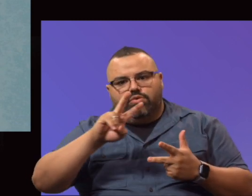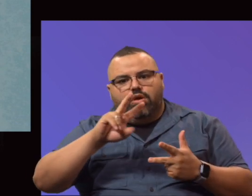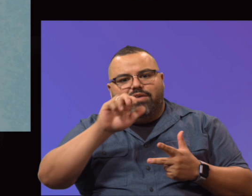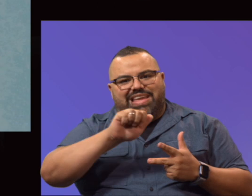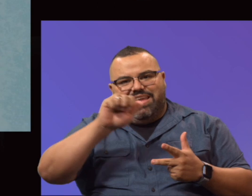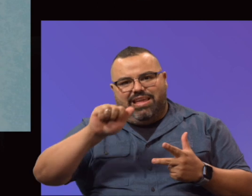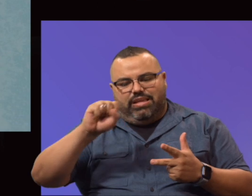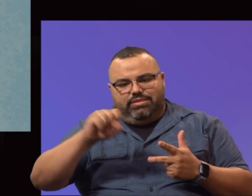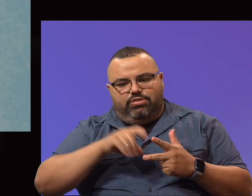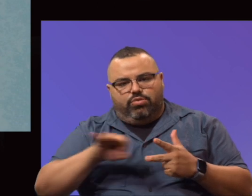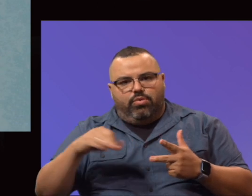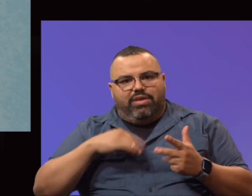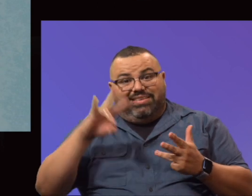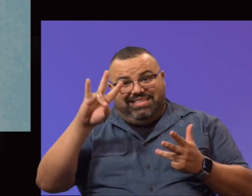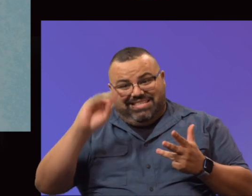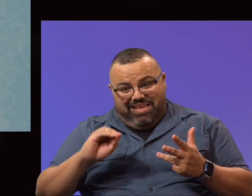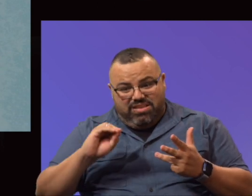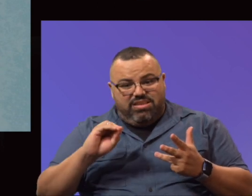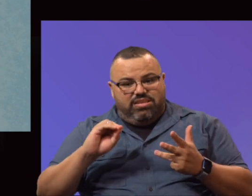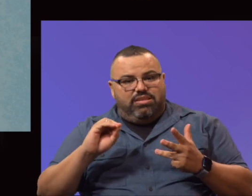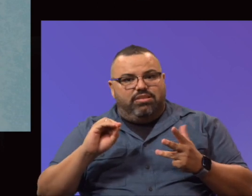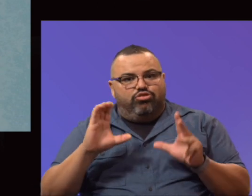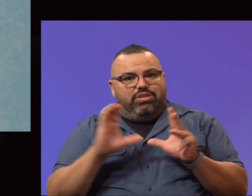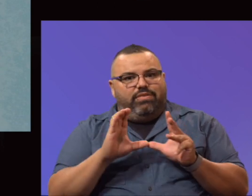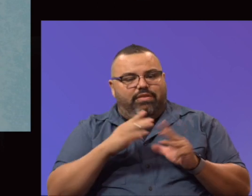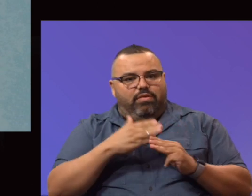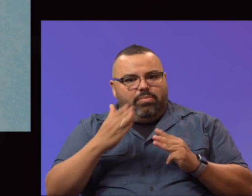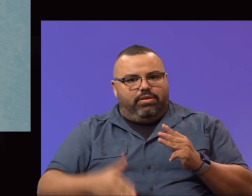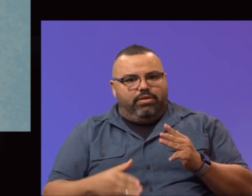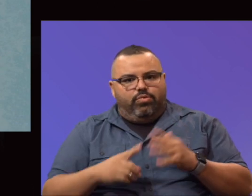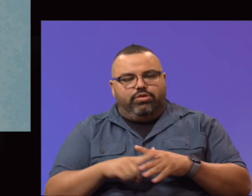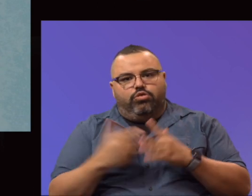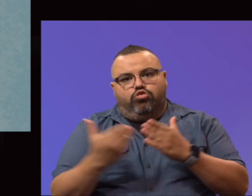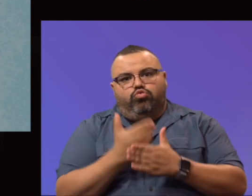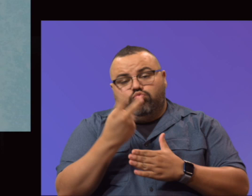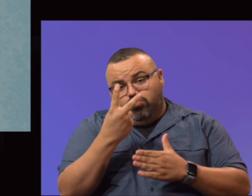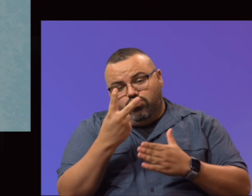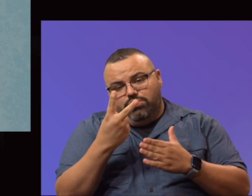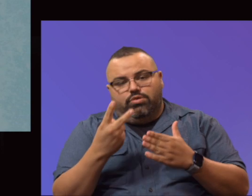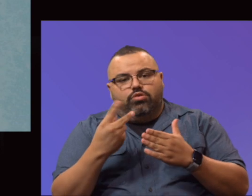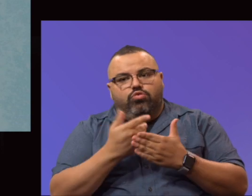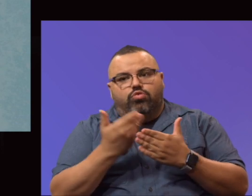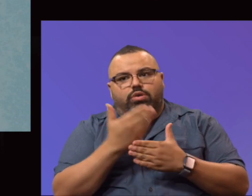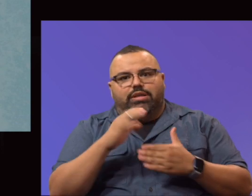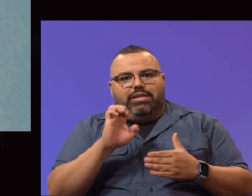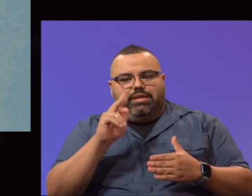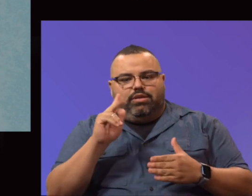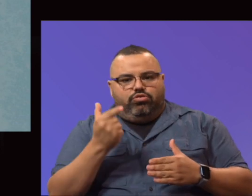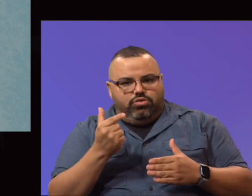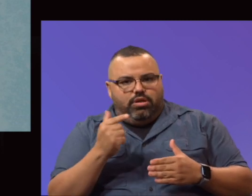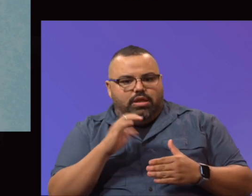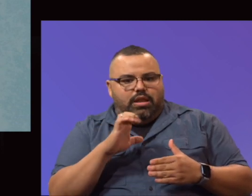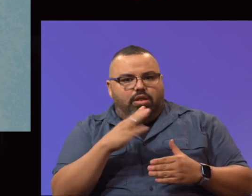Science degrees. We have 70 certificates of completion. We started two new programs, again, both in echocardiography,